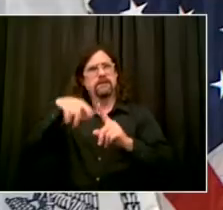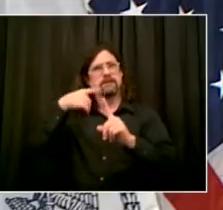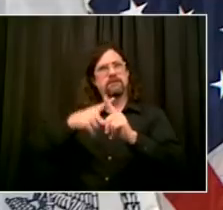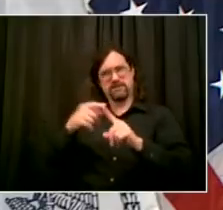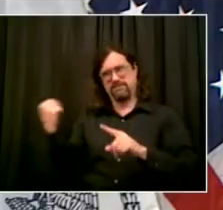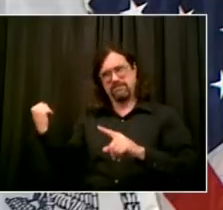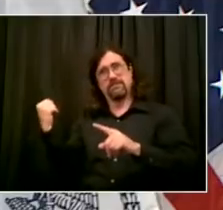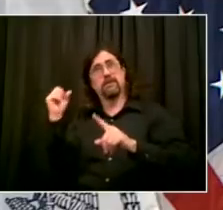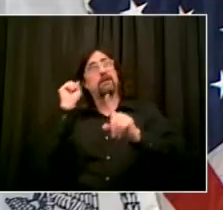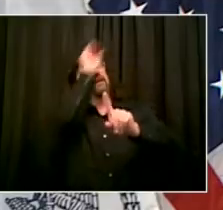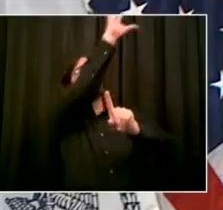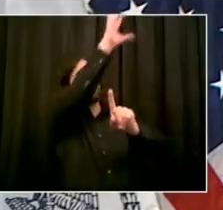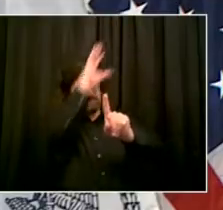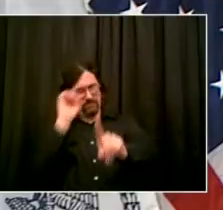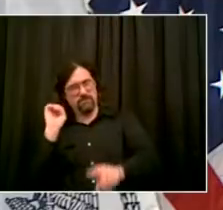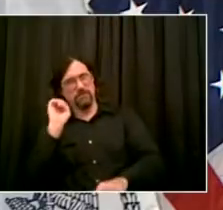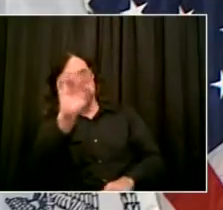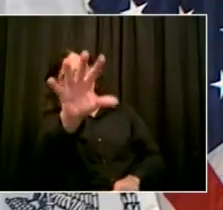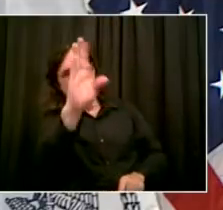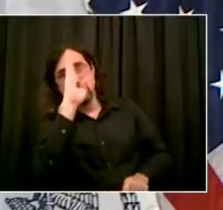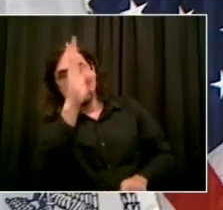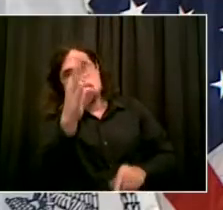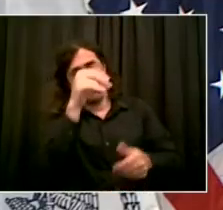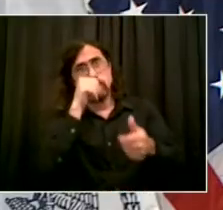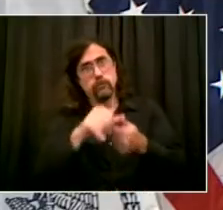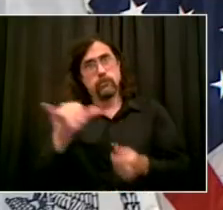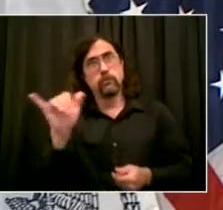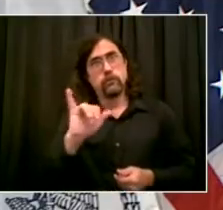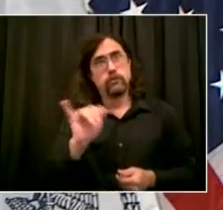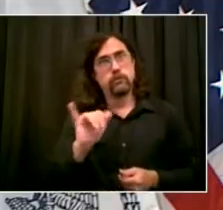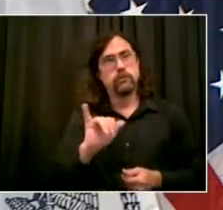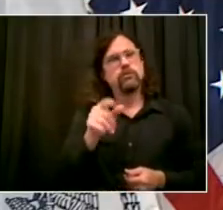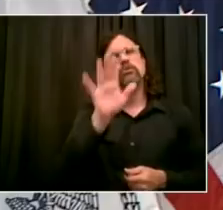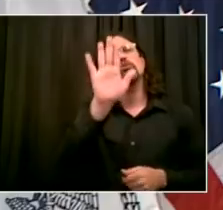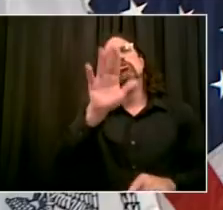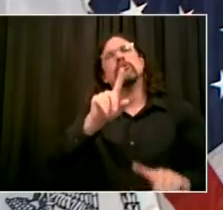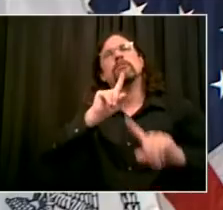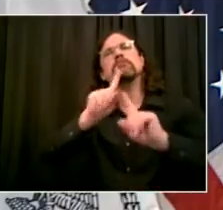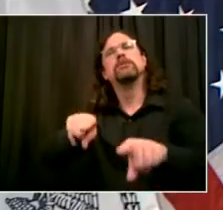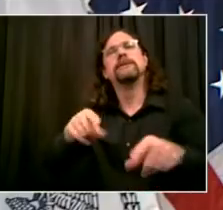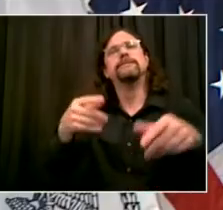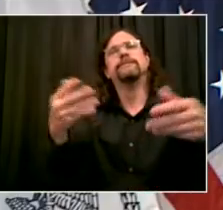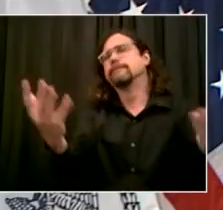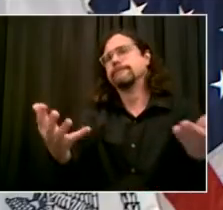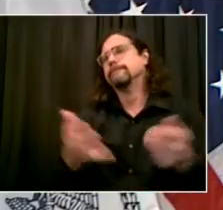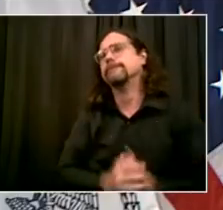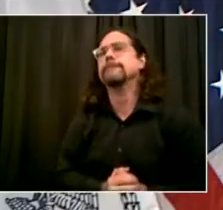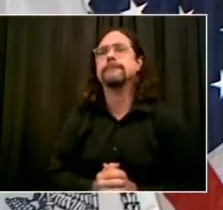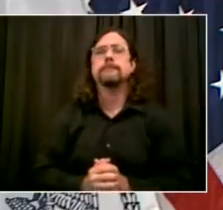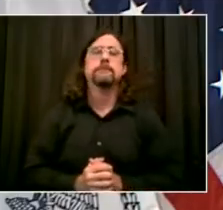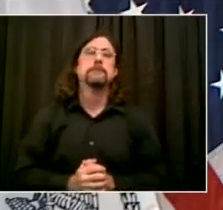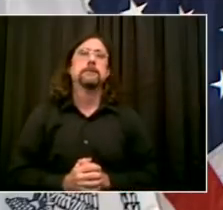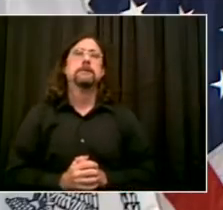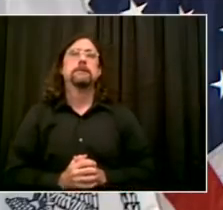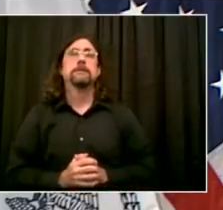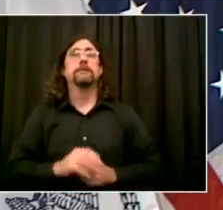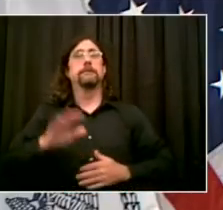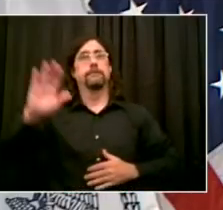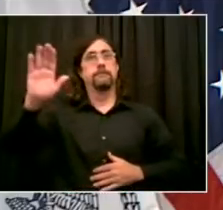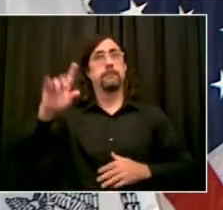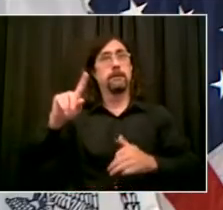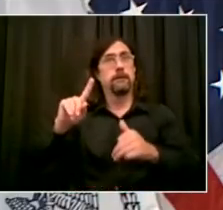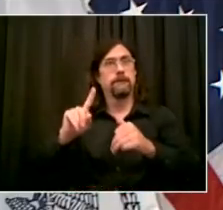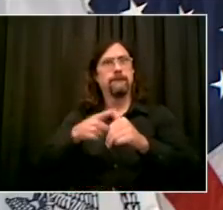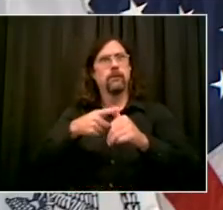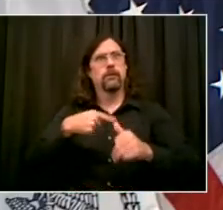on the stimulus. The thing we've all needed for months and months and months is a federal stimulus to help cities and states back on their